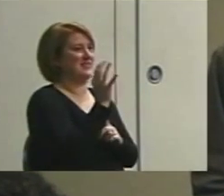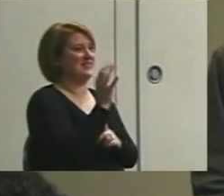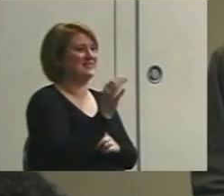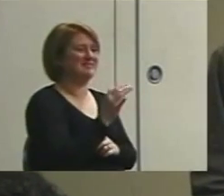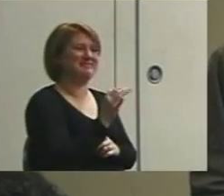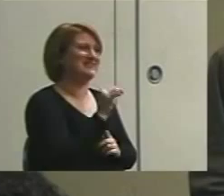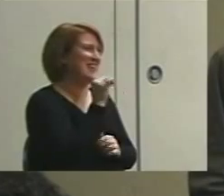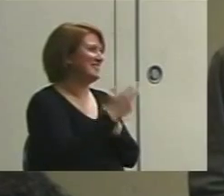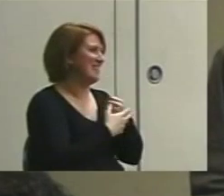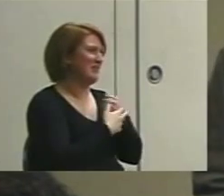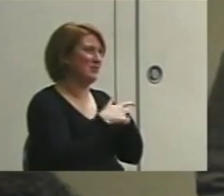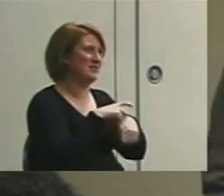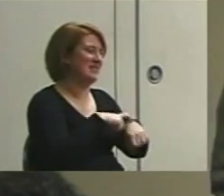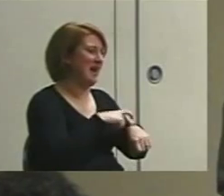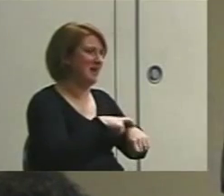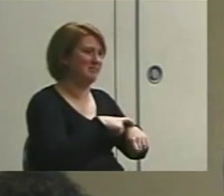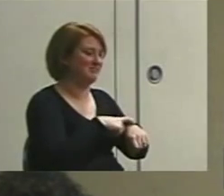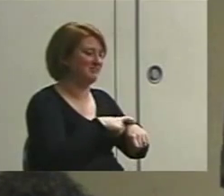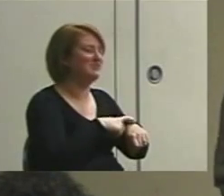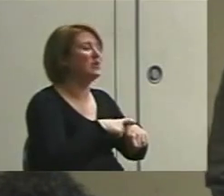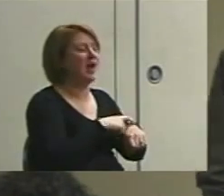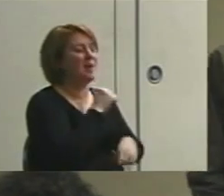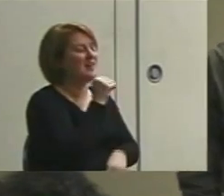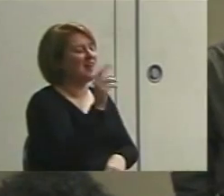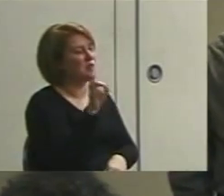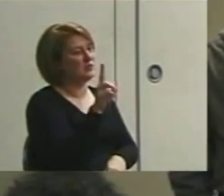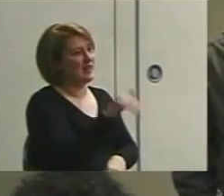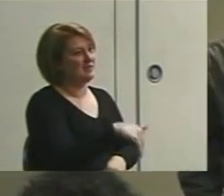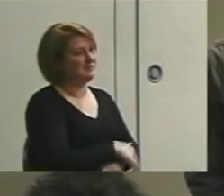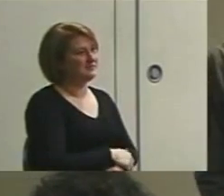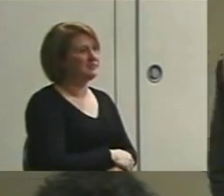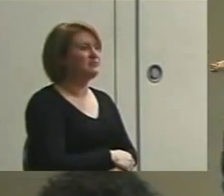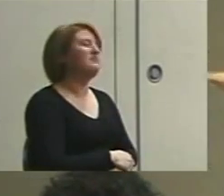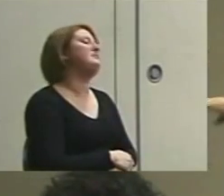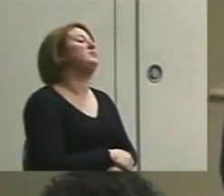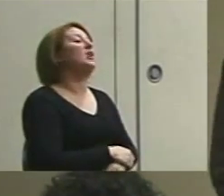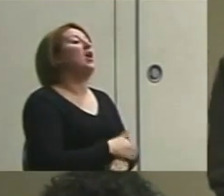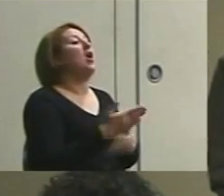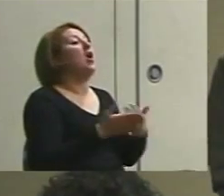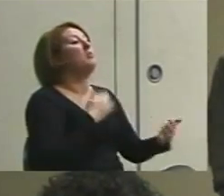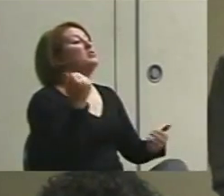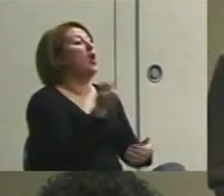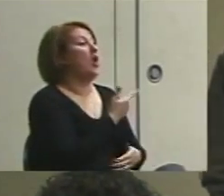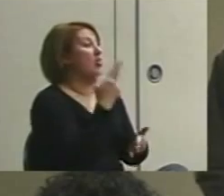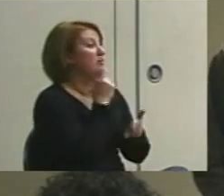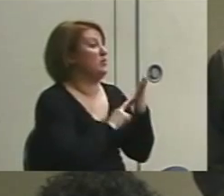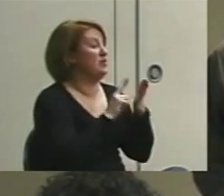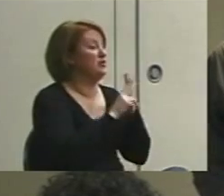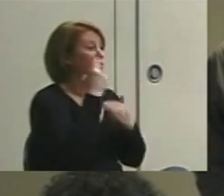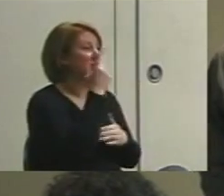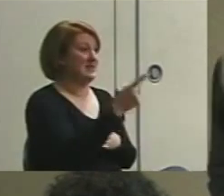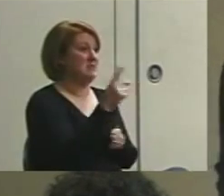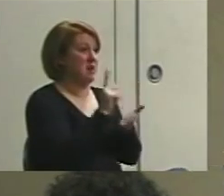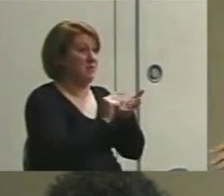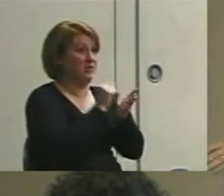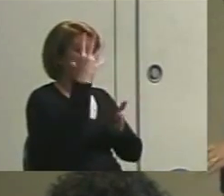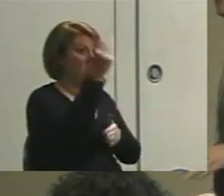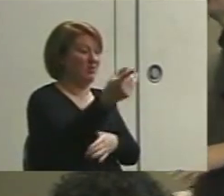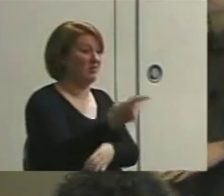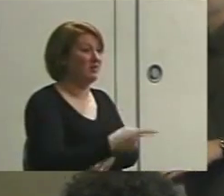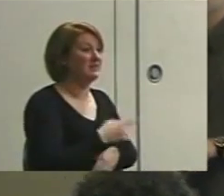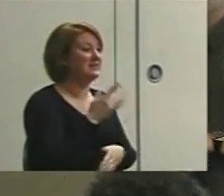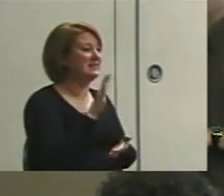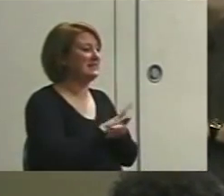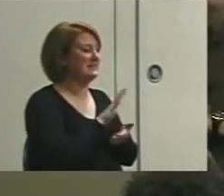time over doing a tally, so I would not use that. Almost all of the research you see published out there on kids and